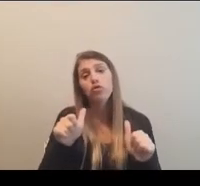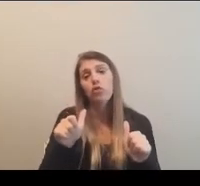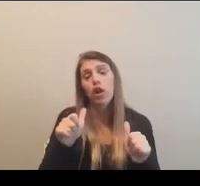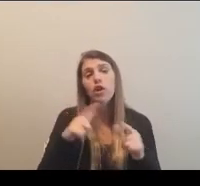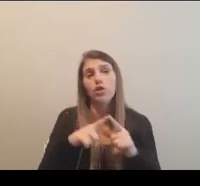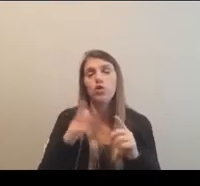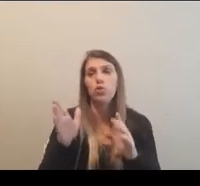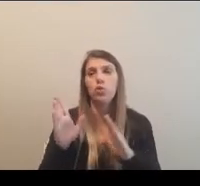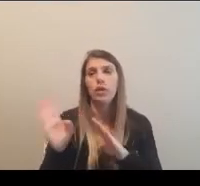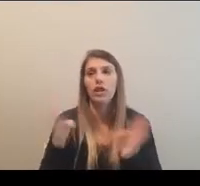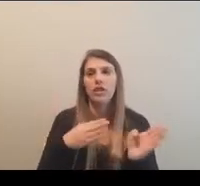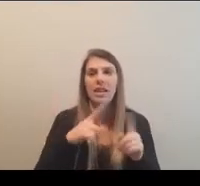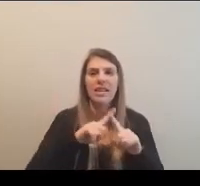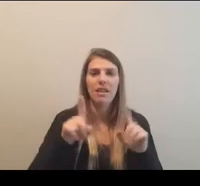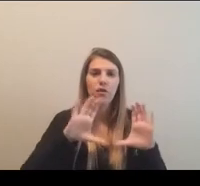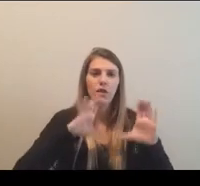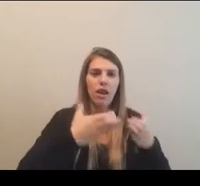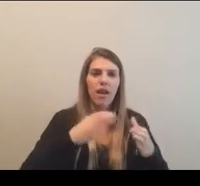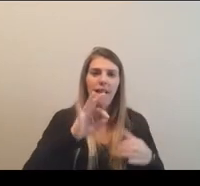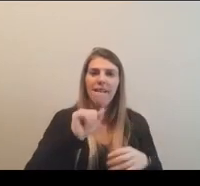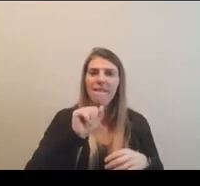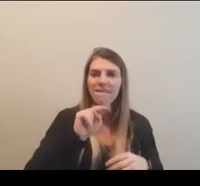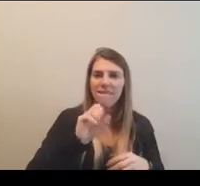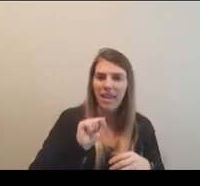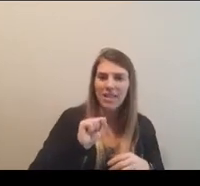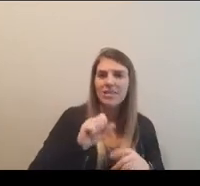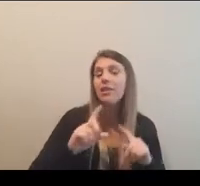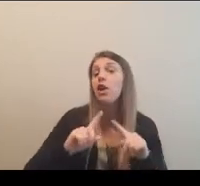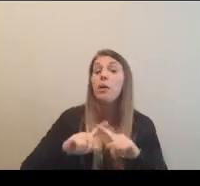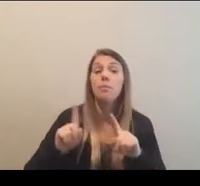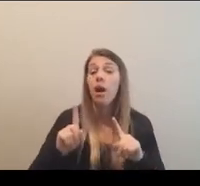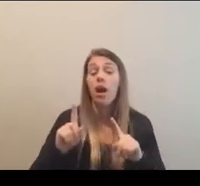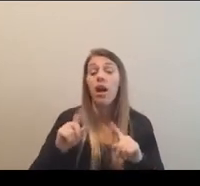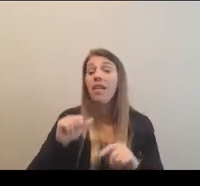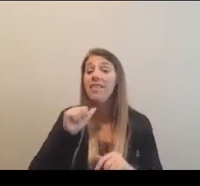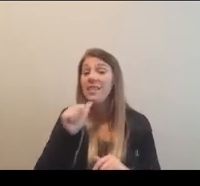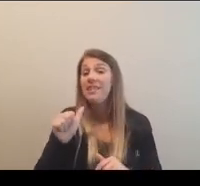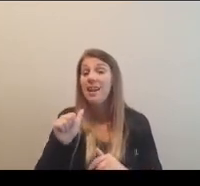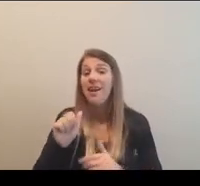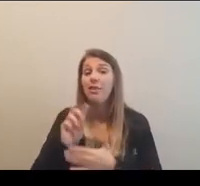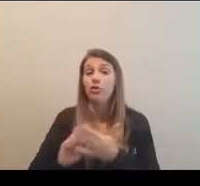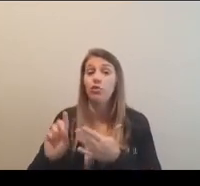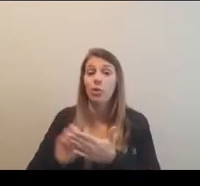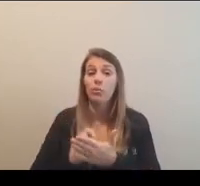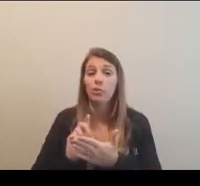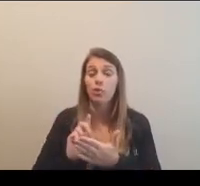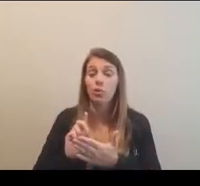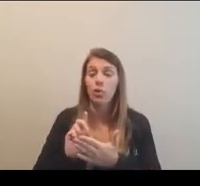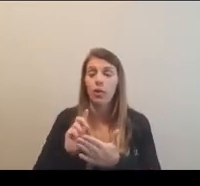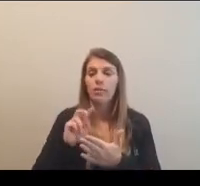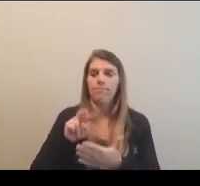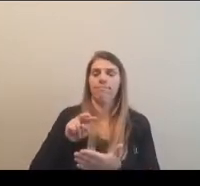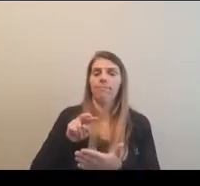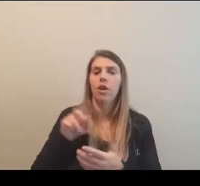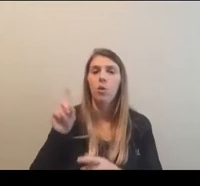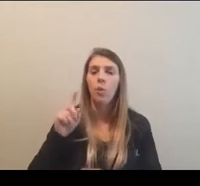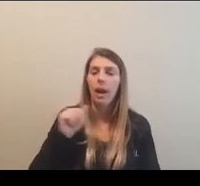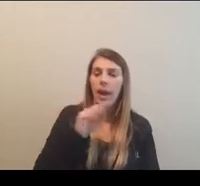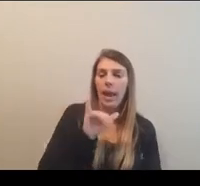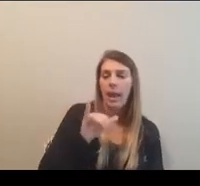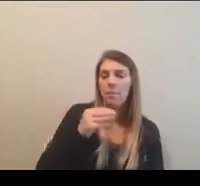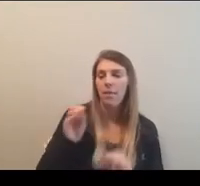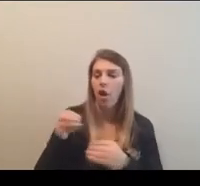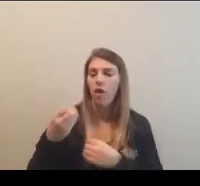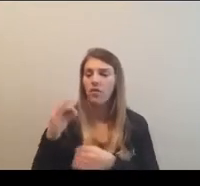a different, different demographic of fan or whatever, but the non-discriminatory scrutiny and where Amy and the office of